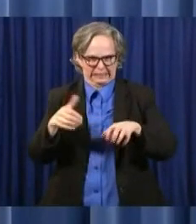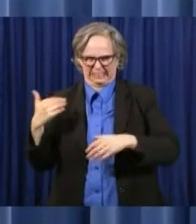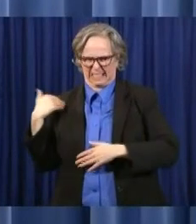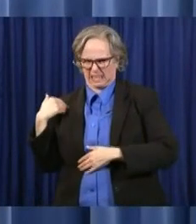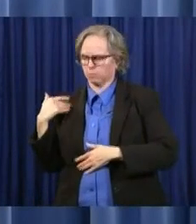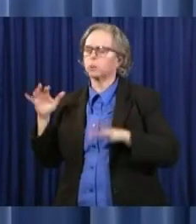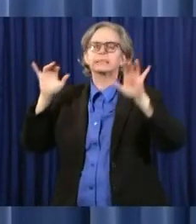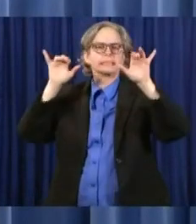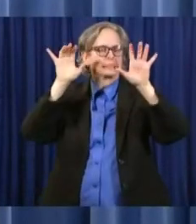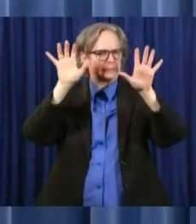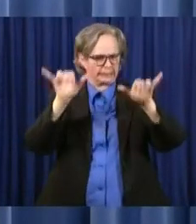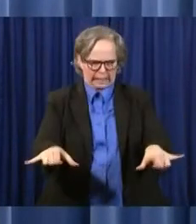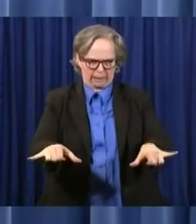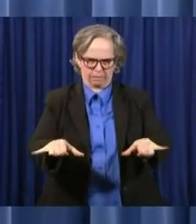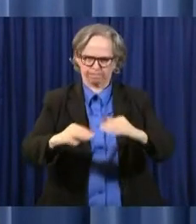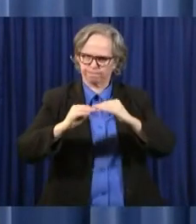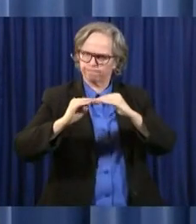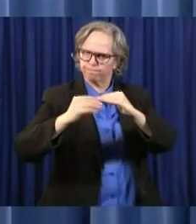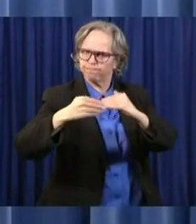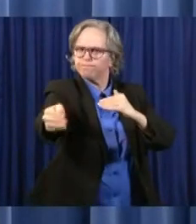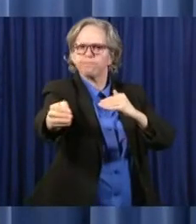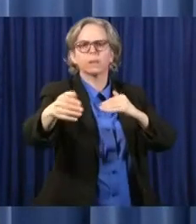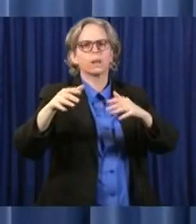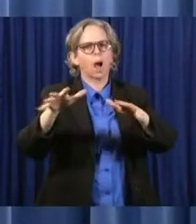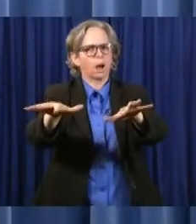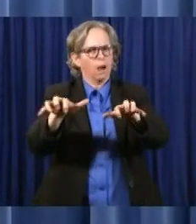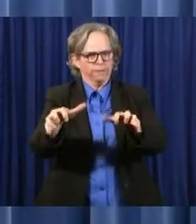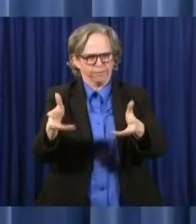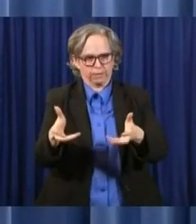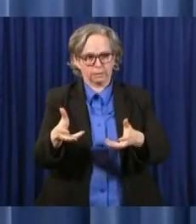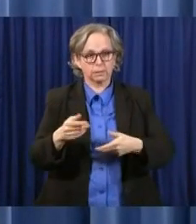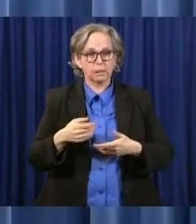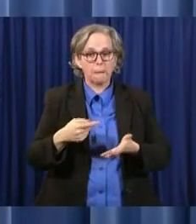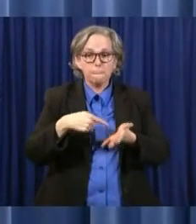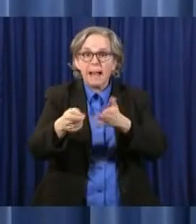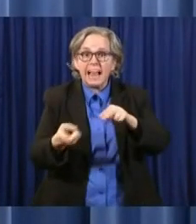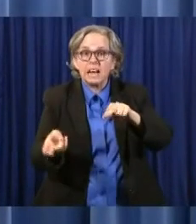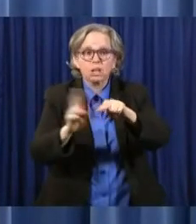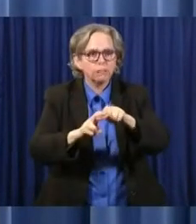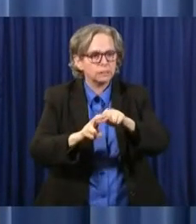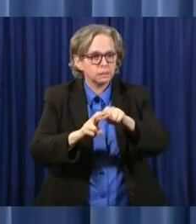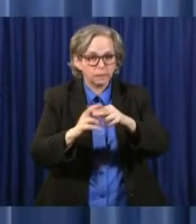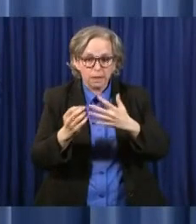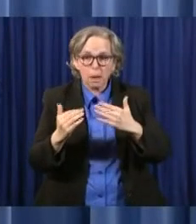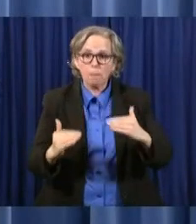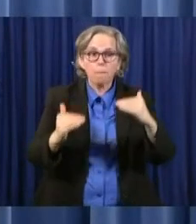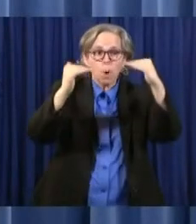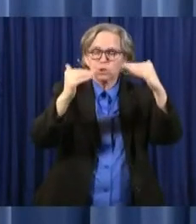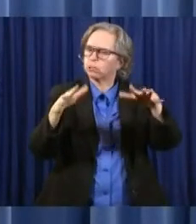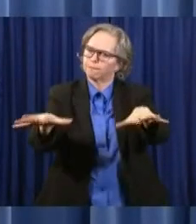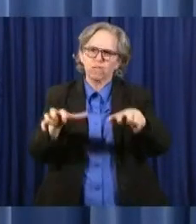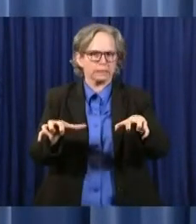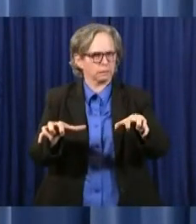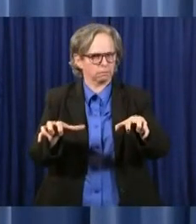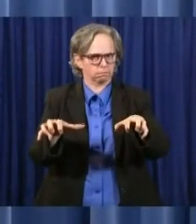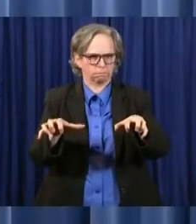I also ordered a freeze on pay increases and promotions of unclassified exempt staff and a freeze on new contract